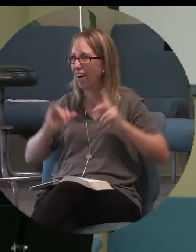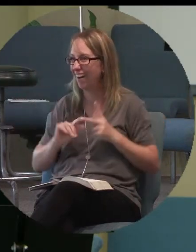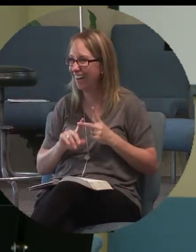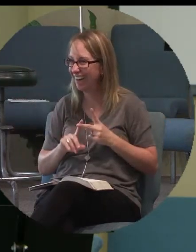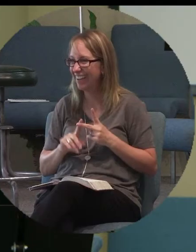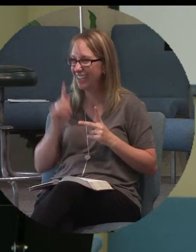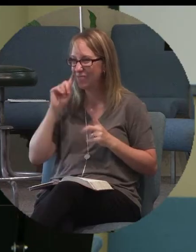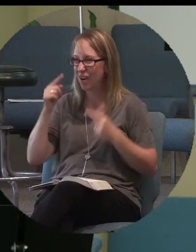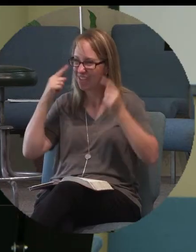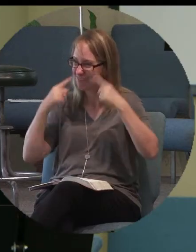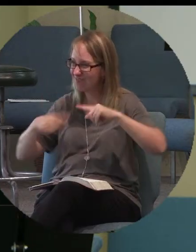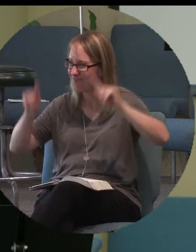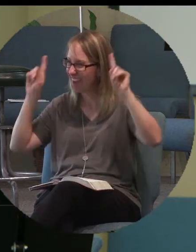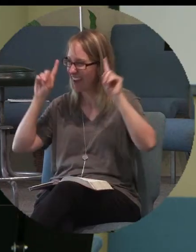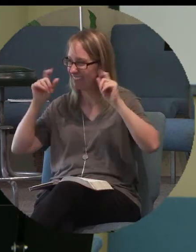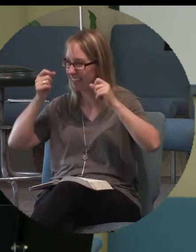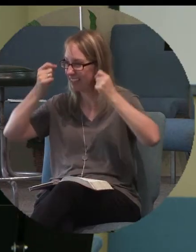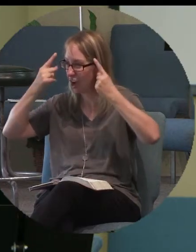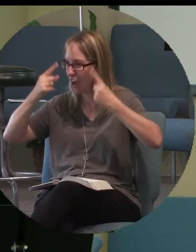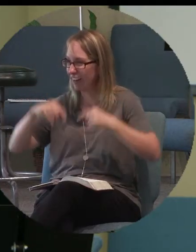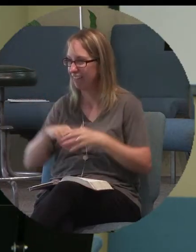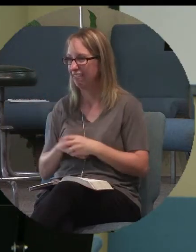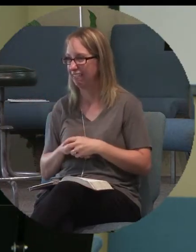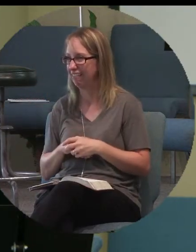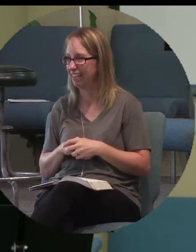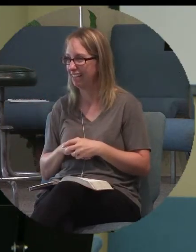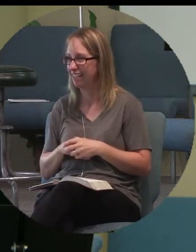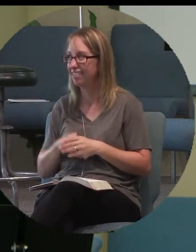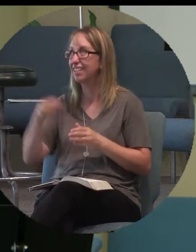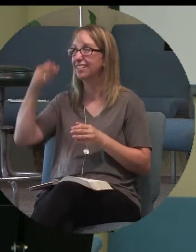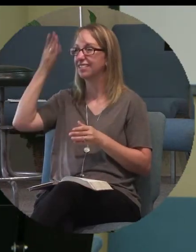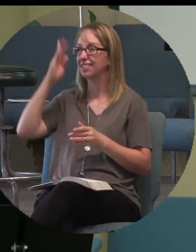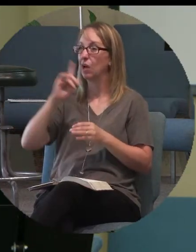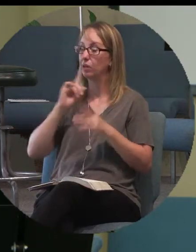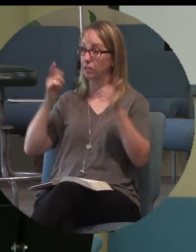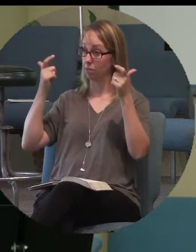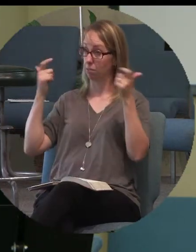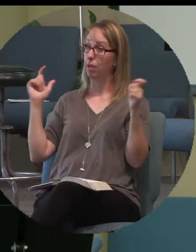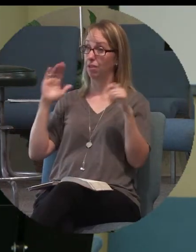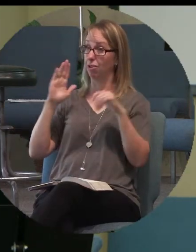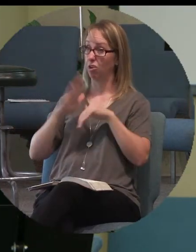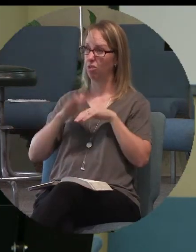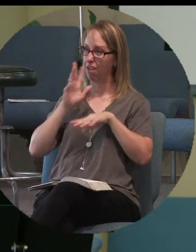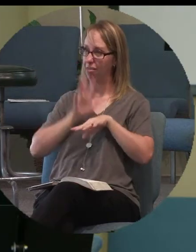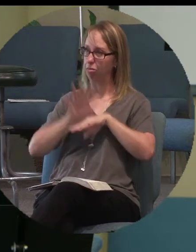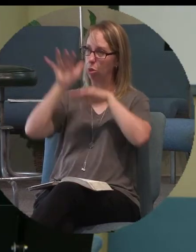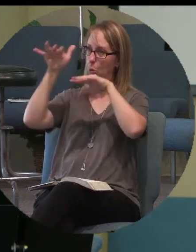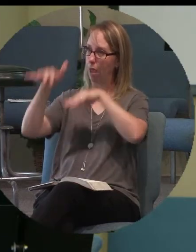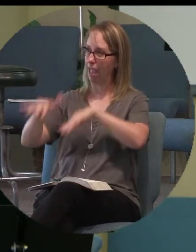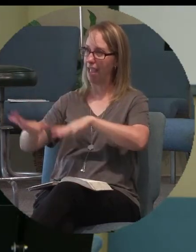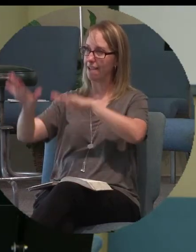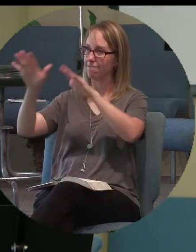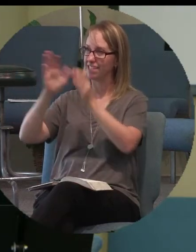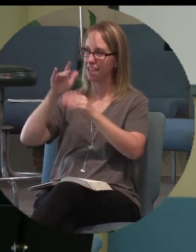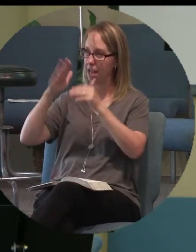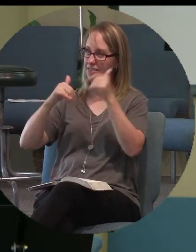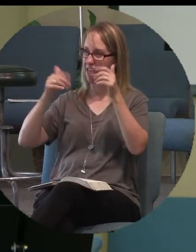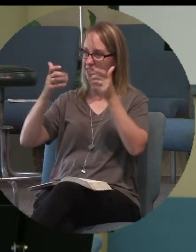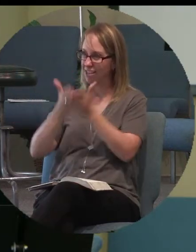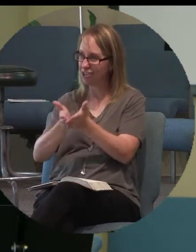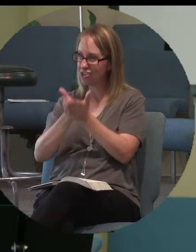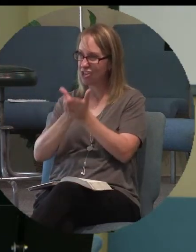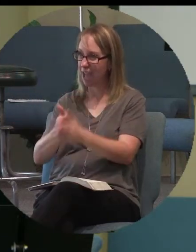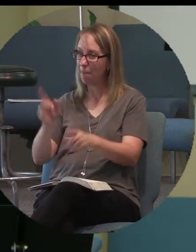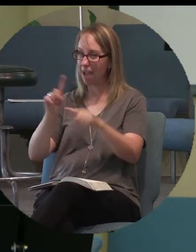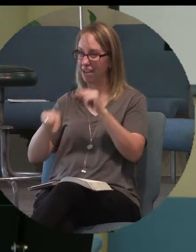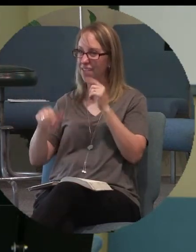before he finally got it that God's bigger than the waves, than the ship, and